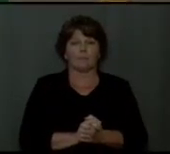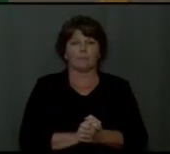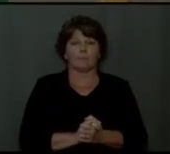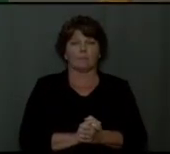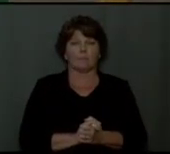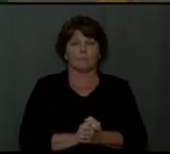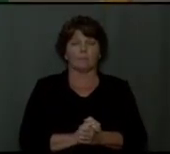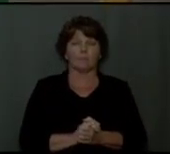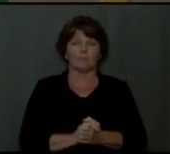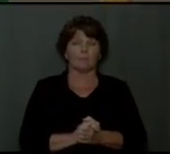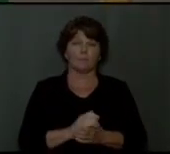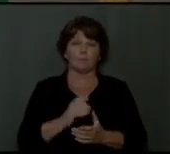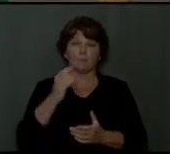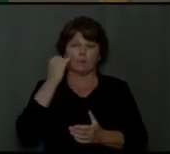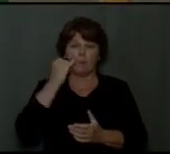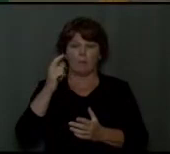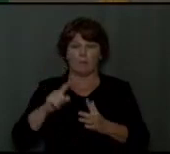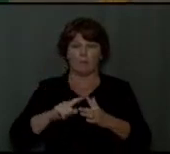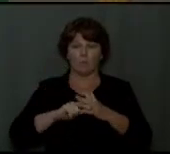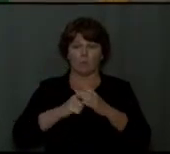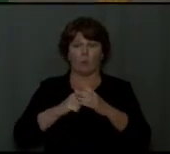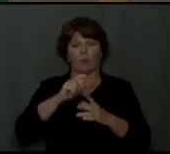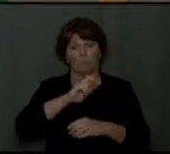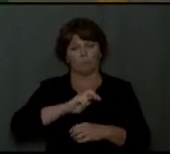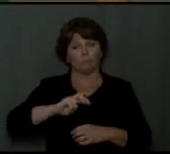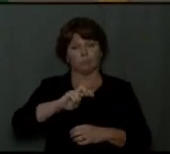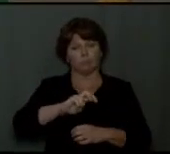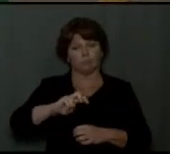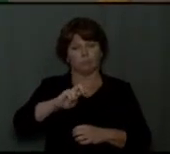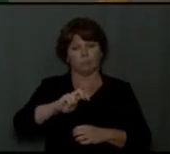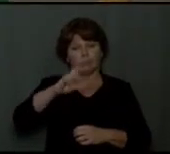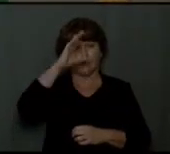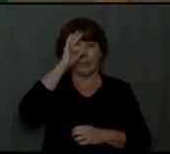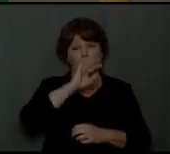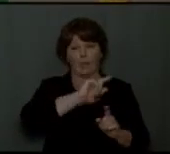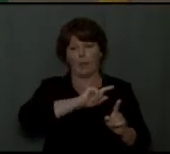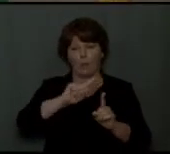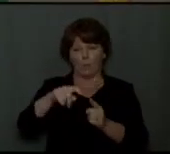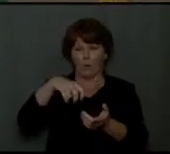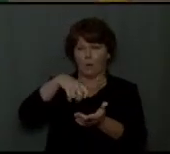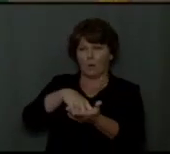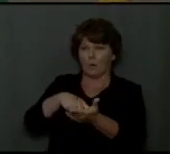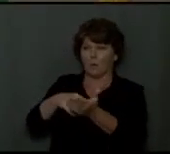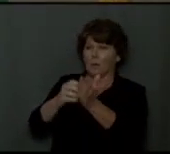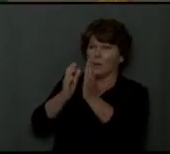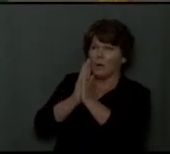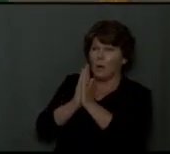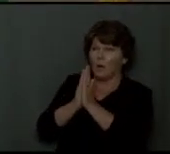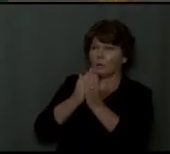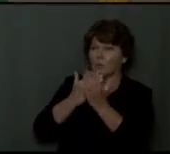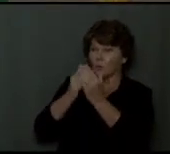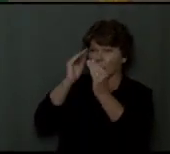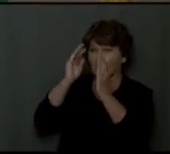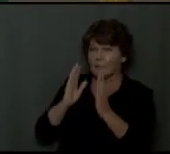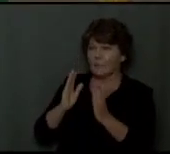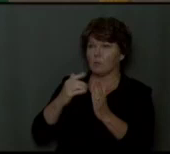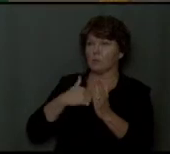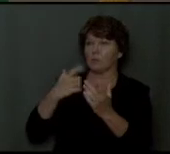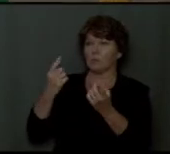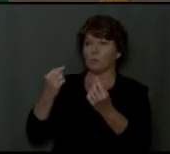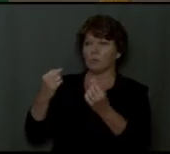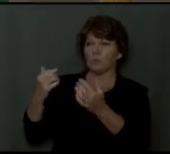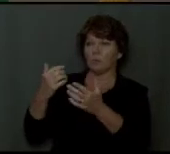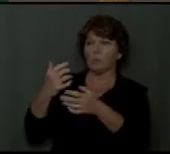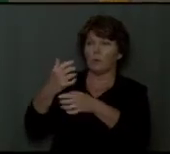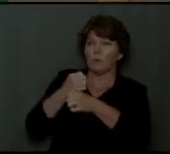And as he was setting out on his journey, a man ran up and knelt before him and asked, Good teacher, what must I do to